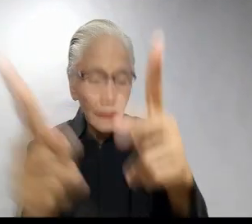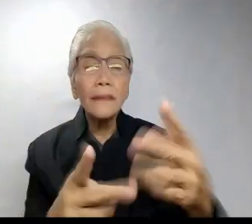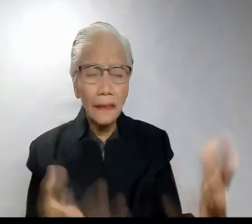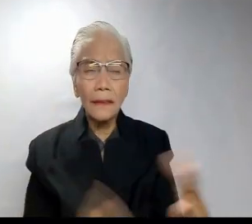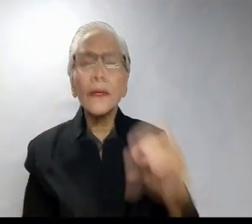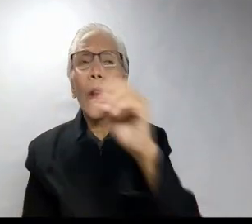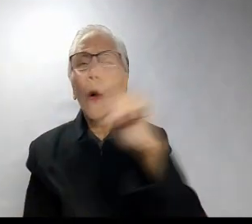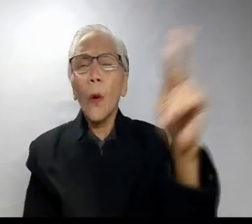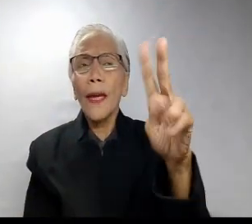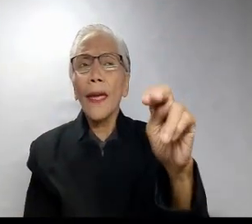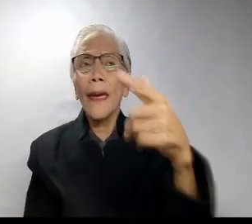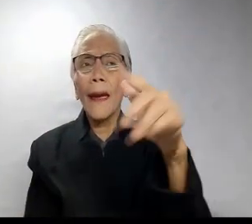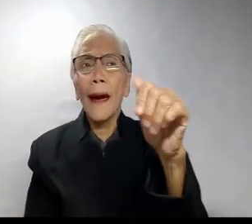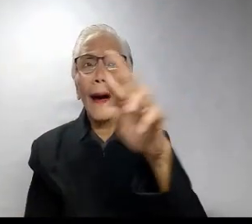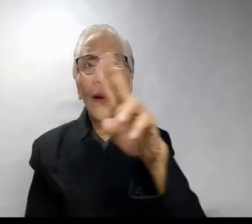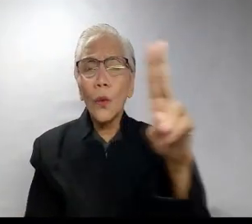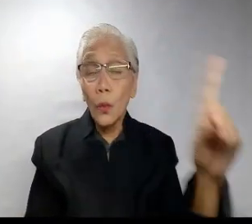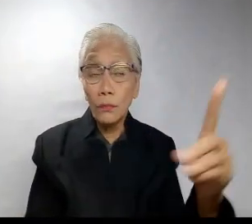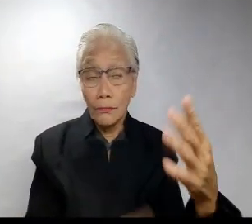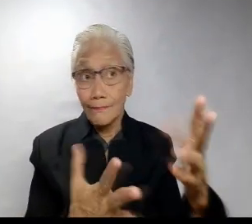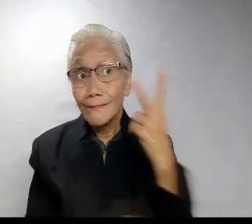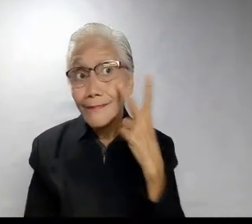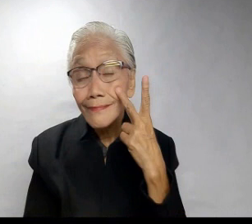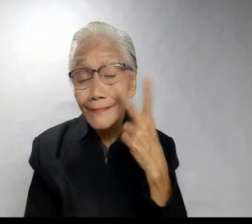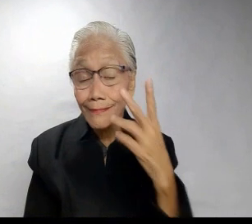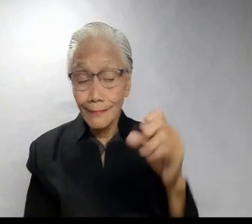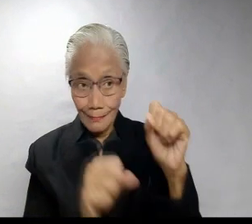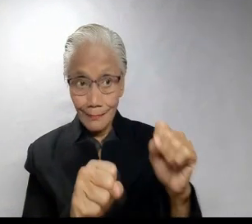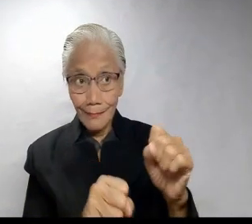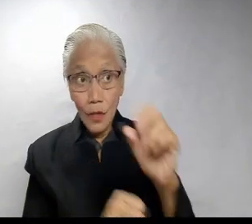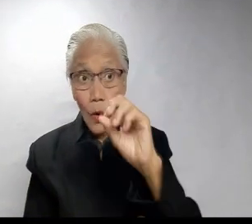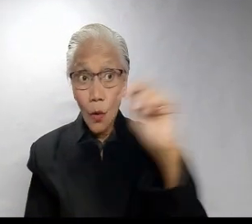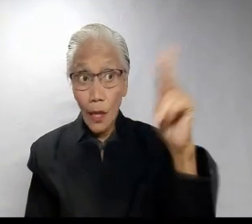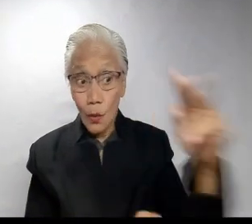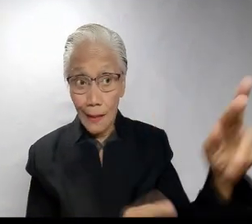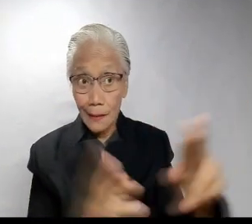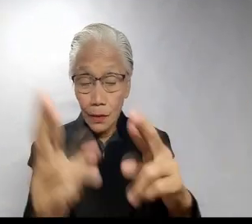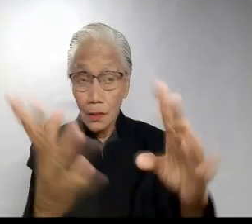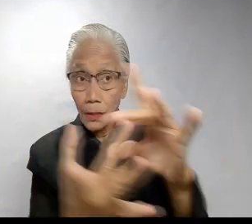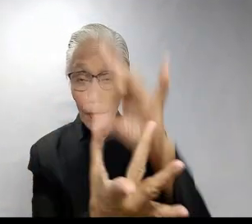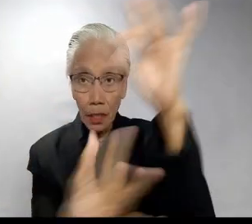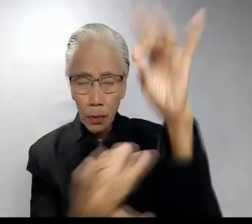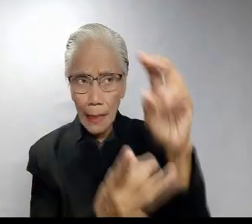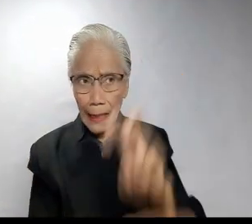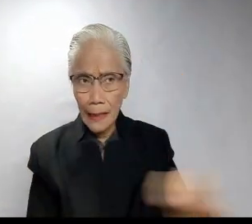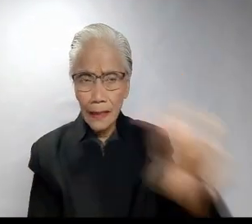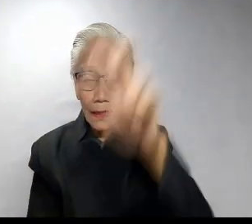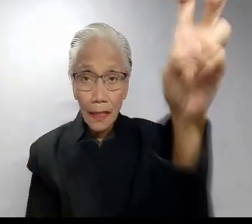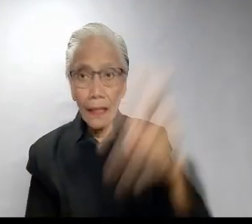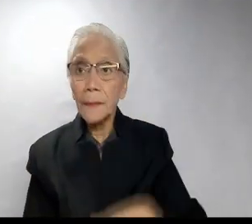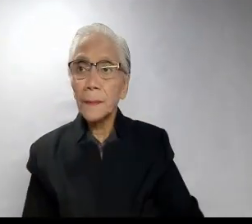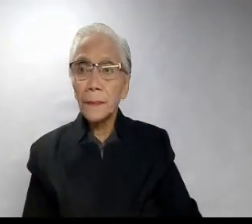let's talk about an obstacle para maging okay ang roads natin sa spiritual journey natin. Ang